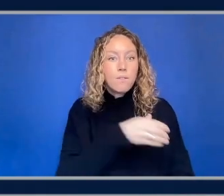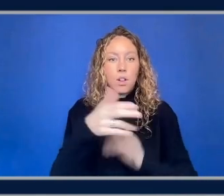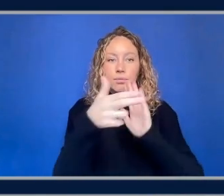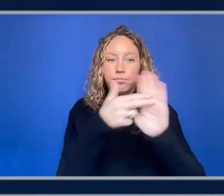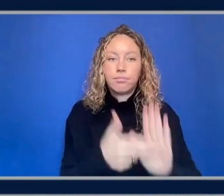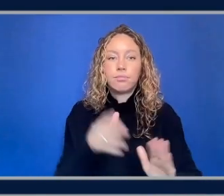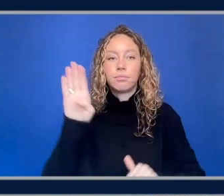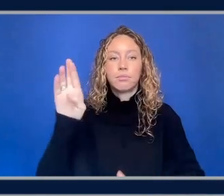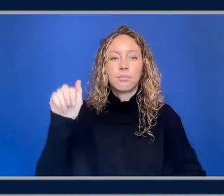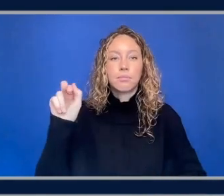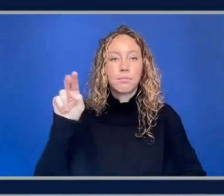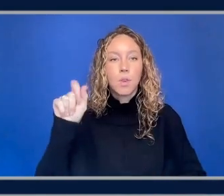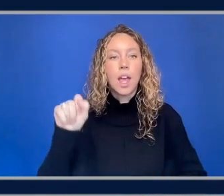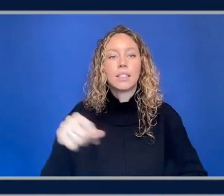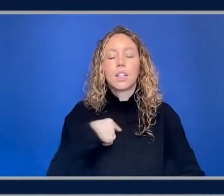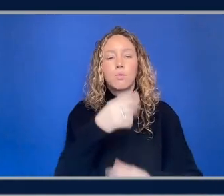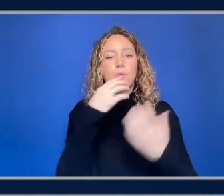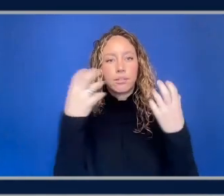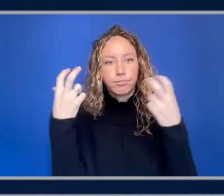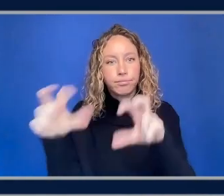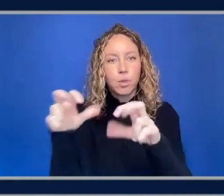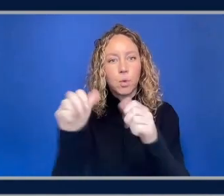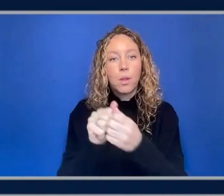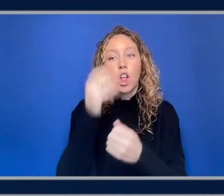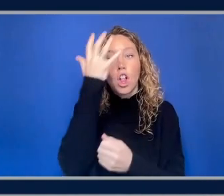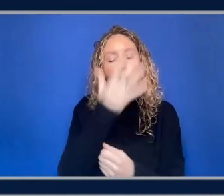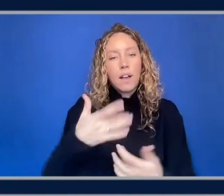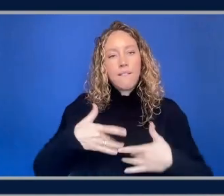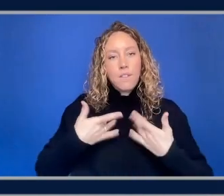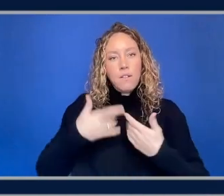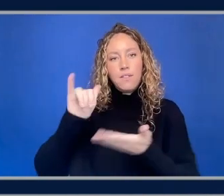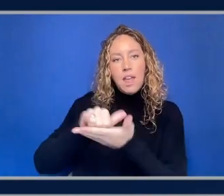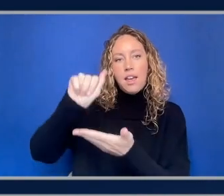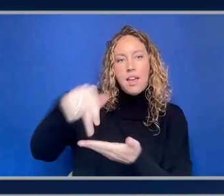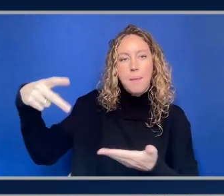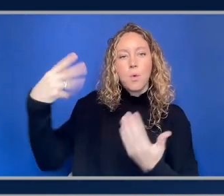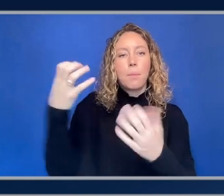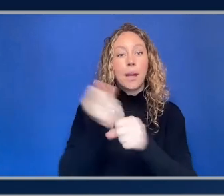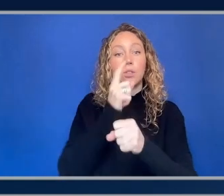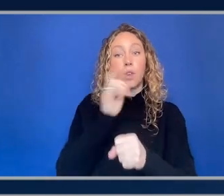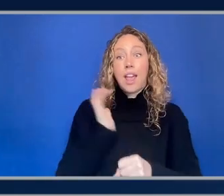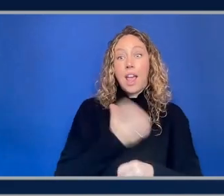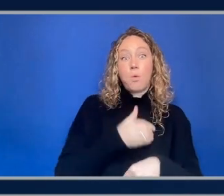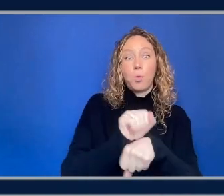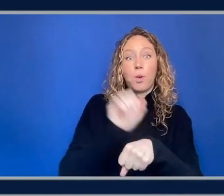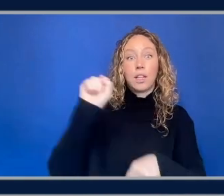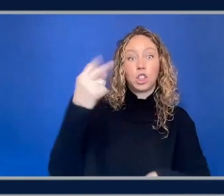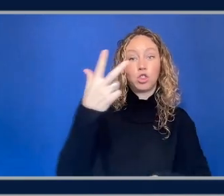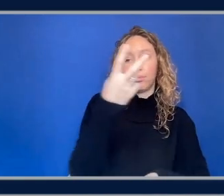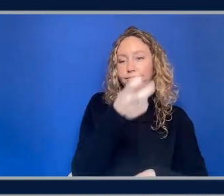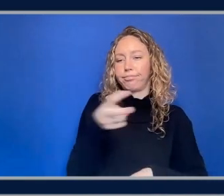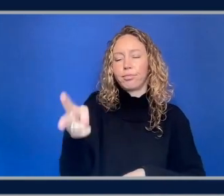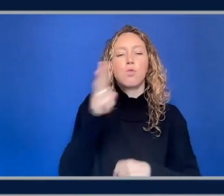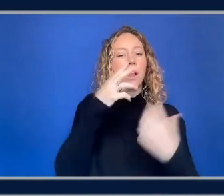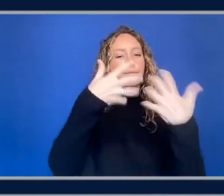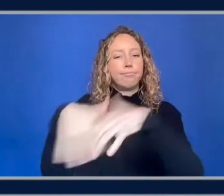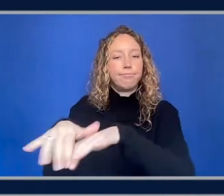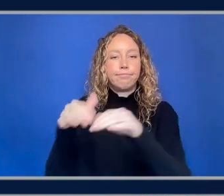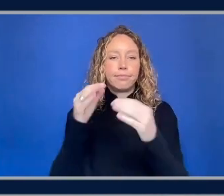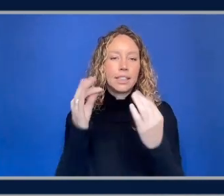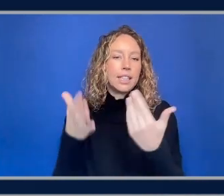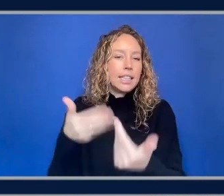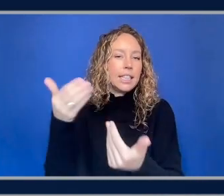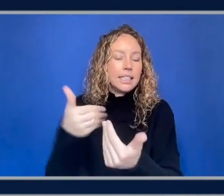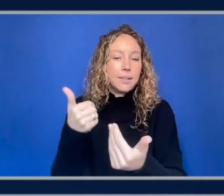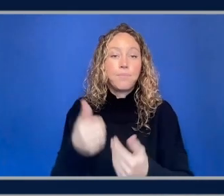look and feel of the existing host application so they want it to look seamless so really this is a way for customers to provide their